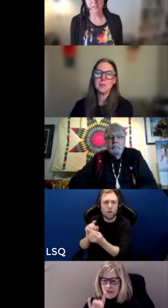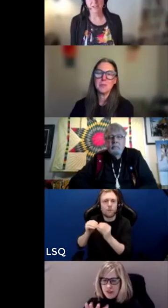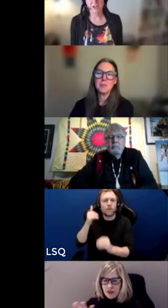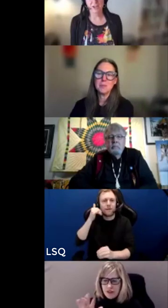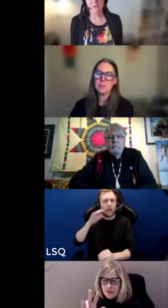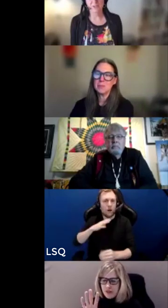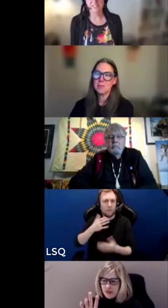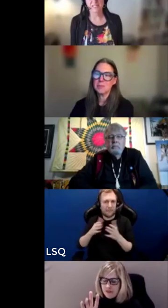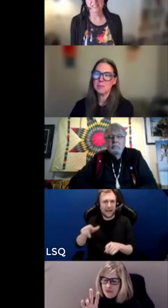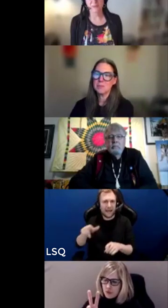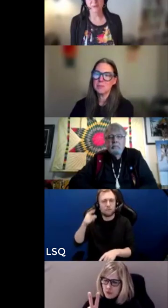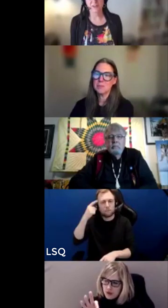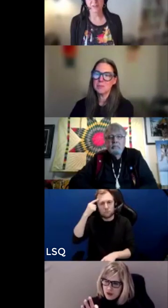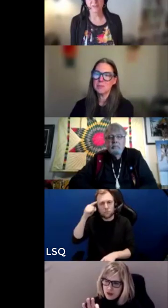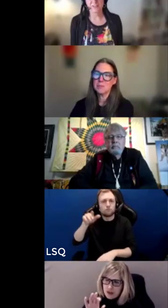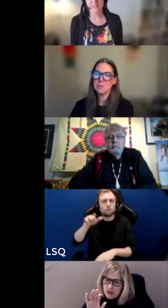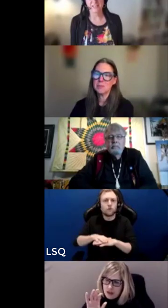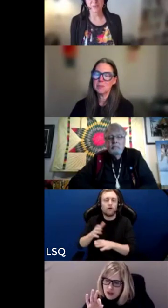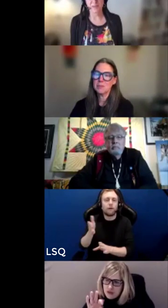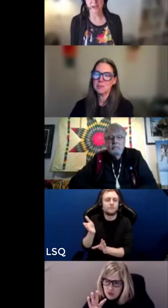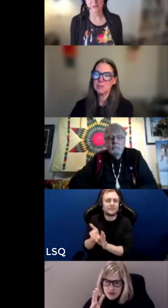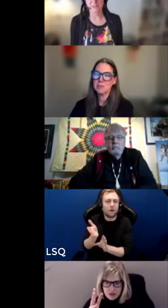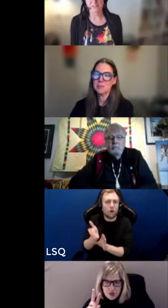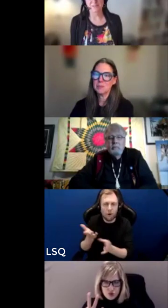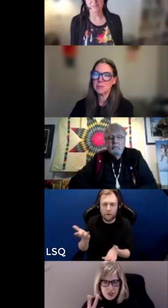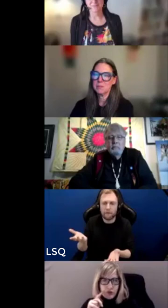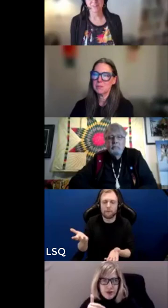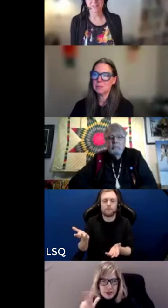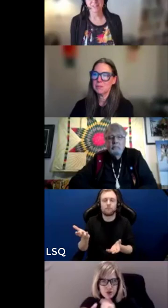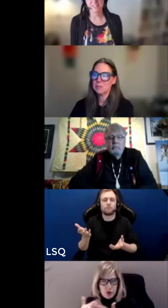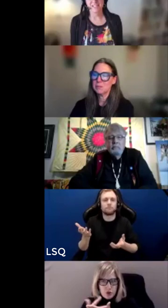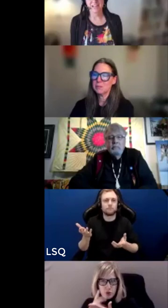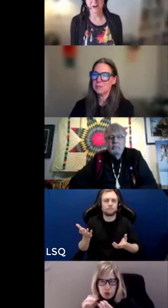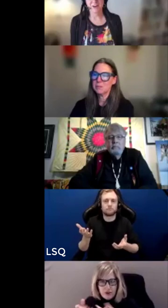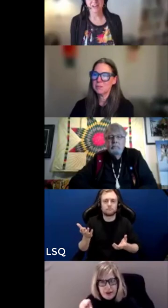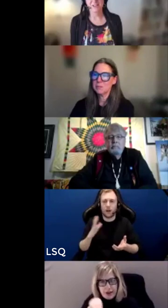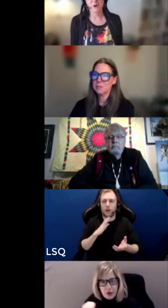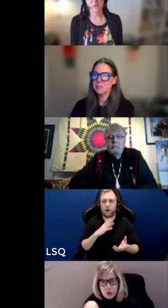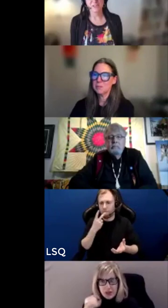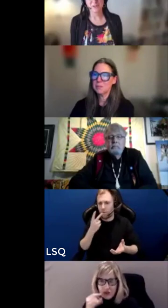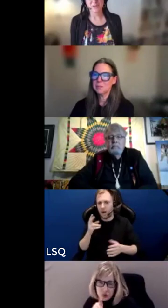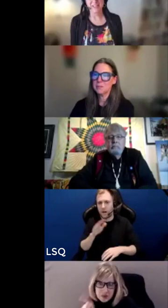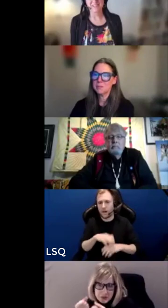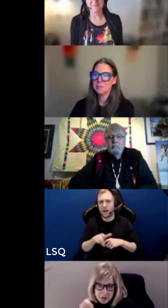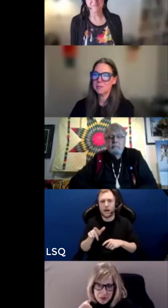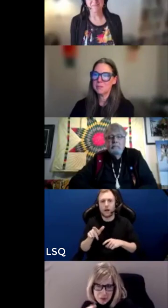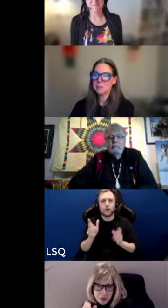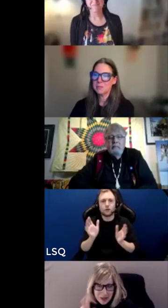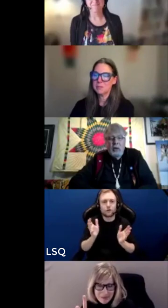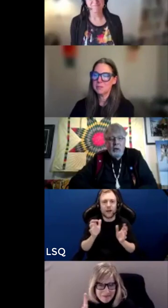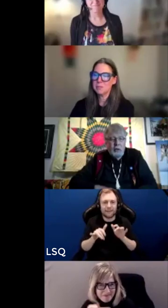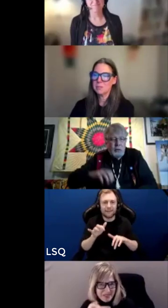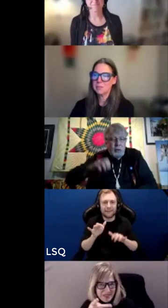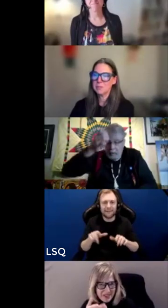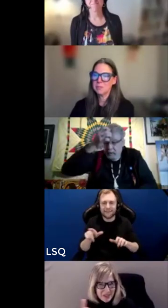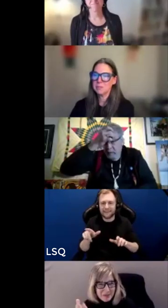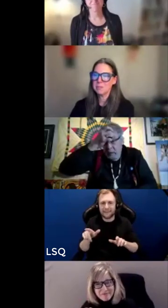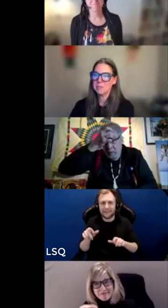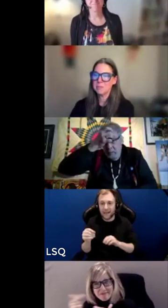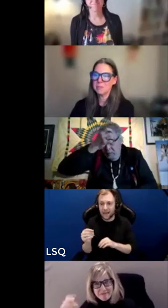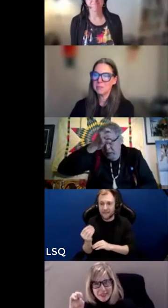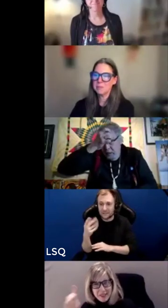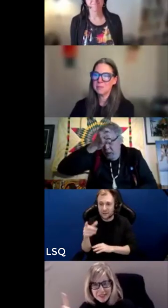nine nine four six three for the next three hours take care and over to you ed oh